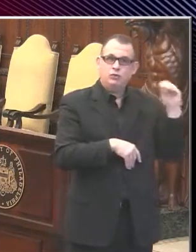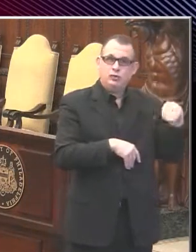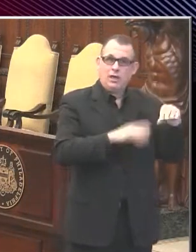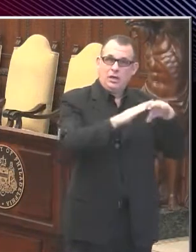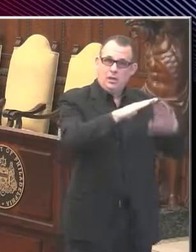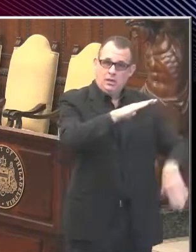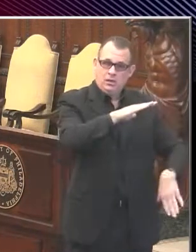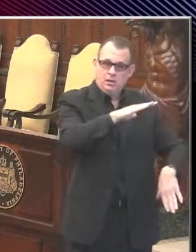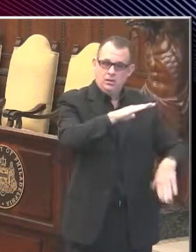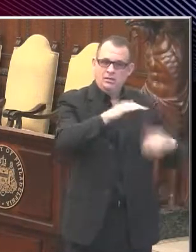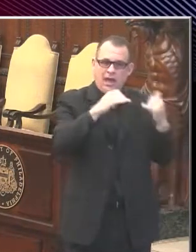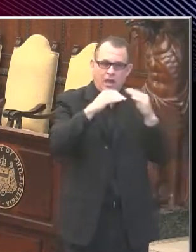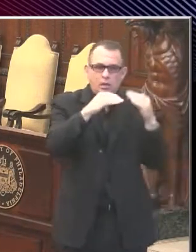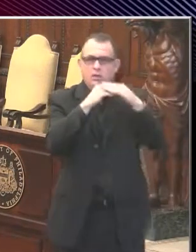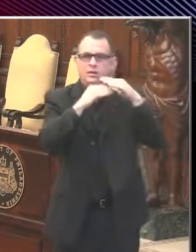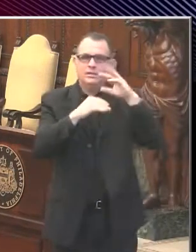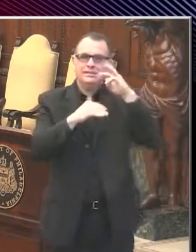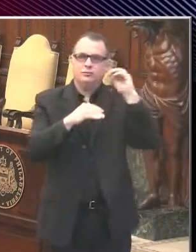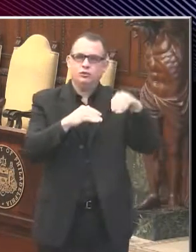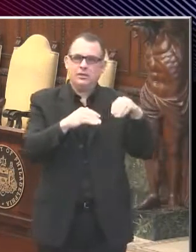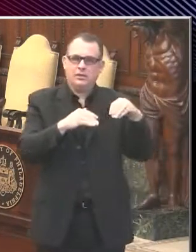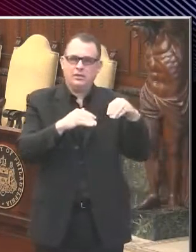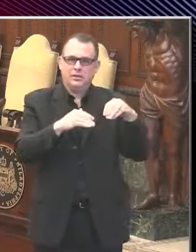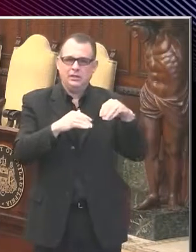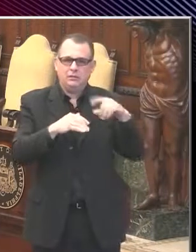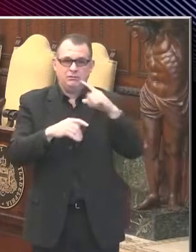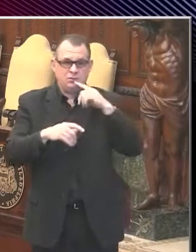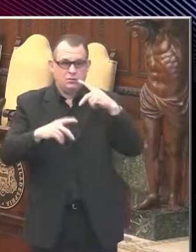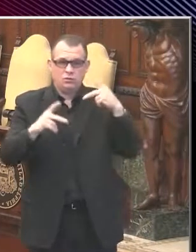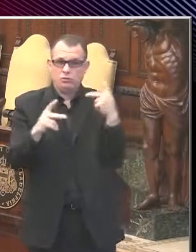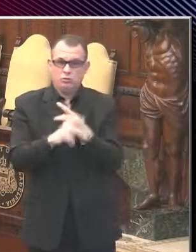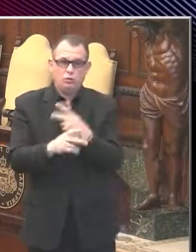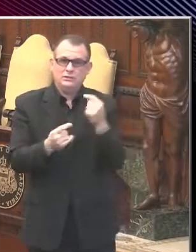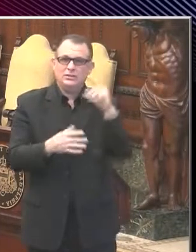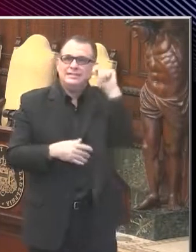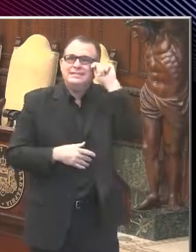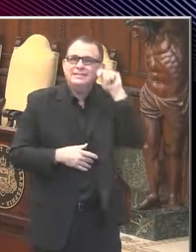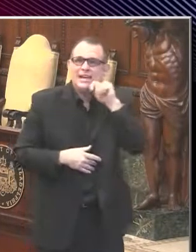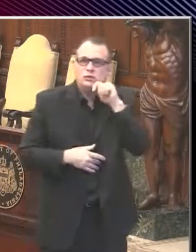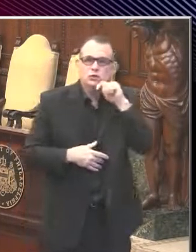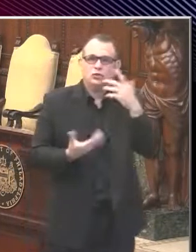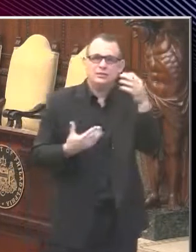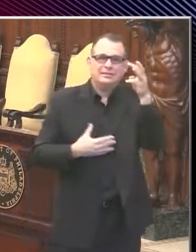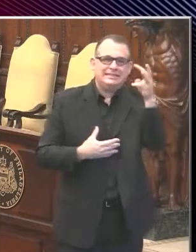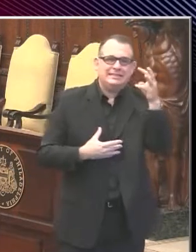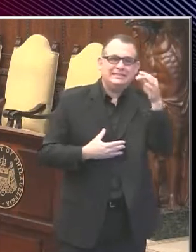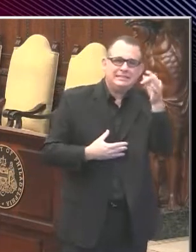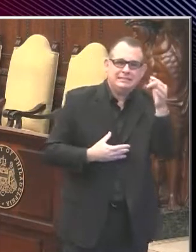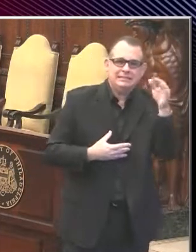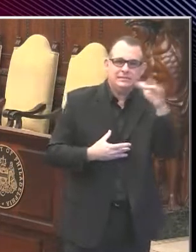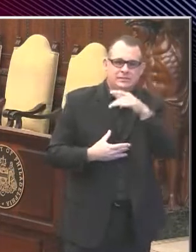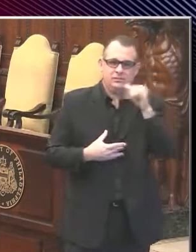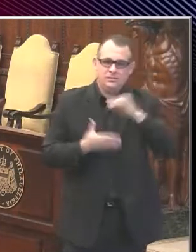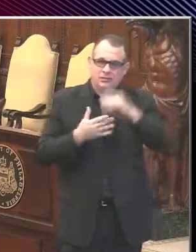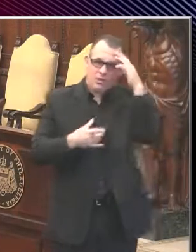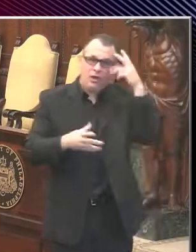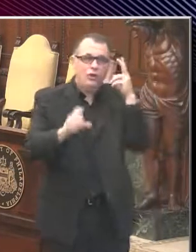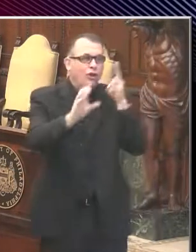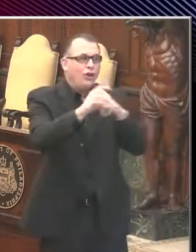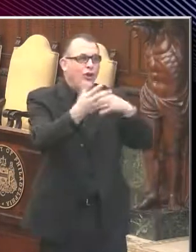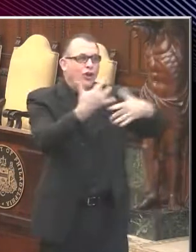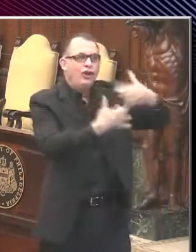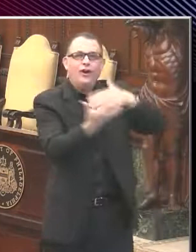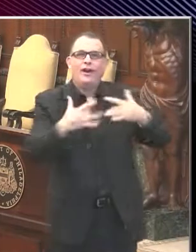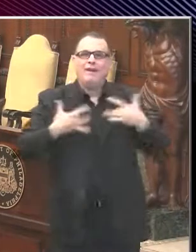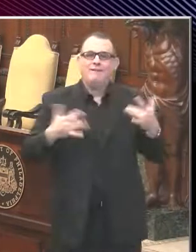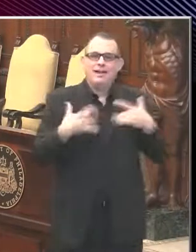in cases among teenagers between the ages of 16 to 19 that appear to be from them attending social events. That's something which has been seen